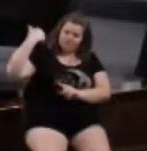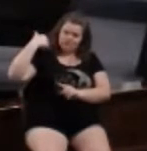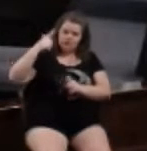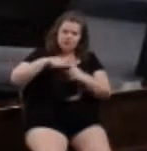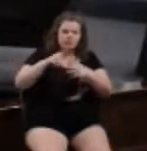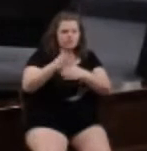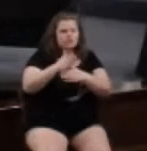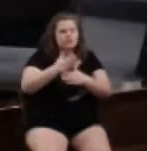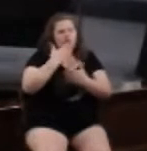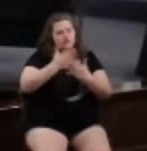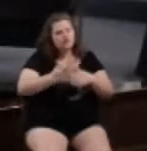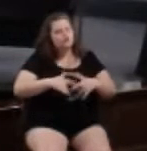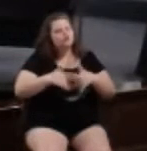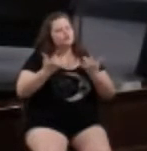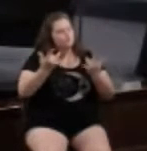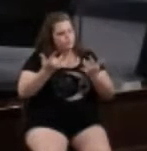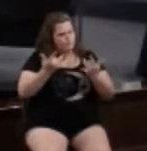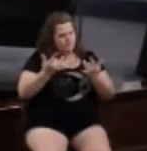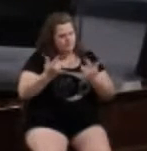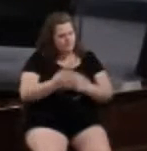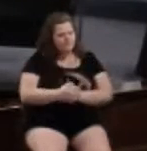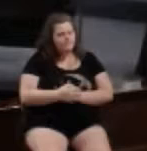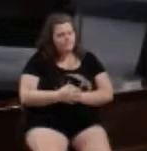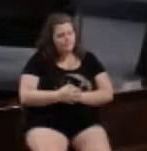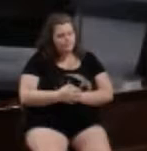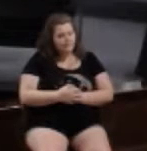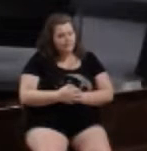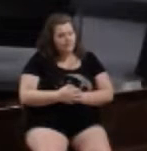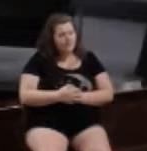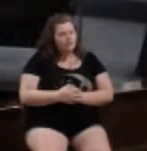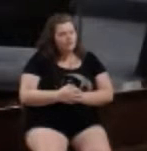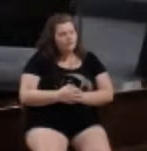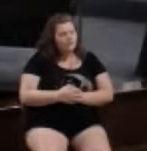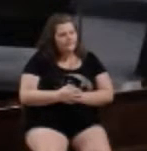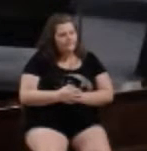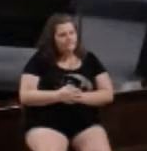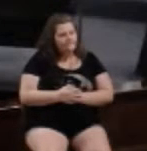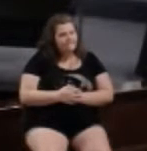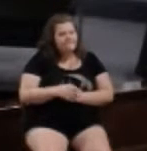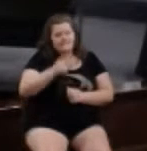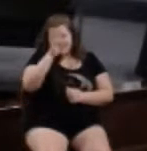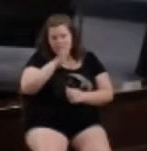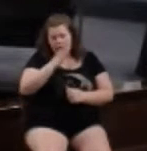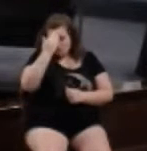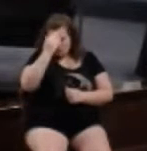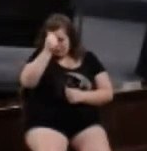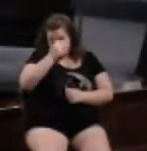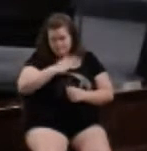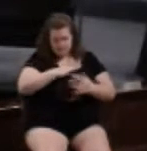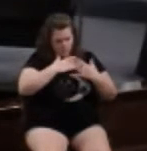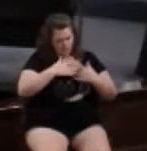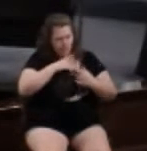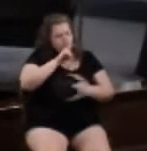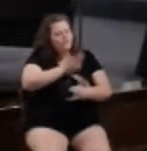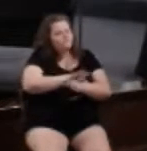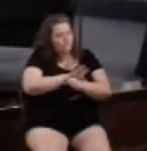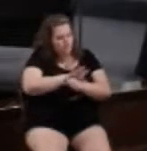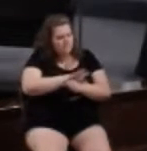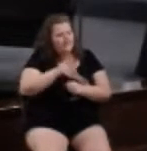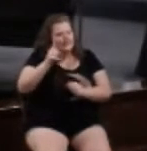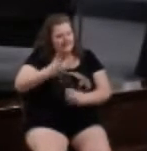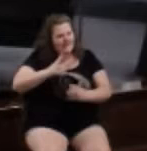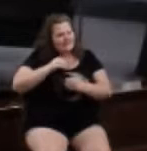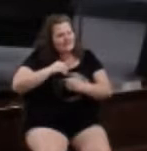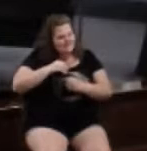good news to the Gentiles, so that they also could believe. God, who knows men's hearts, confirmed the fact that he accepts